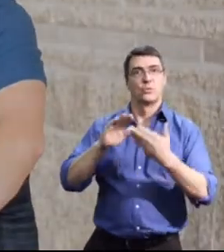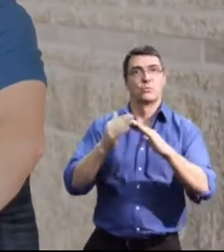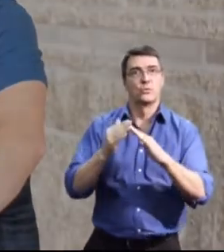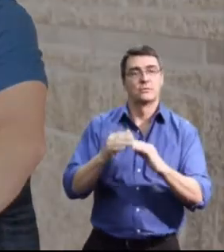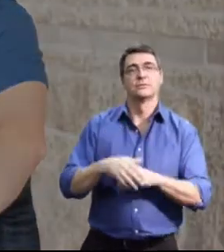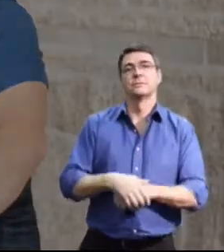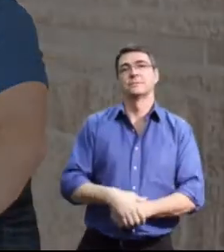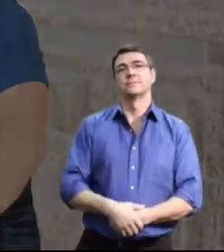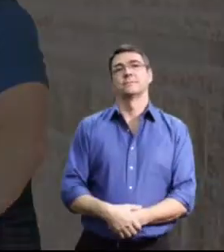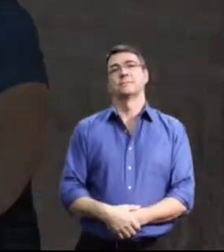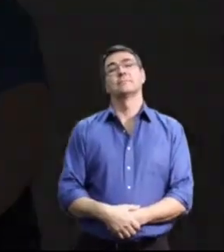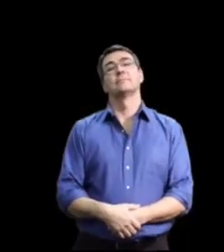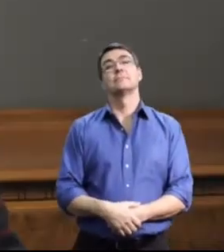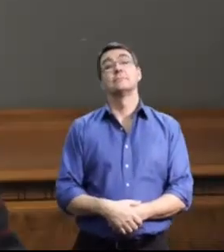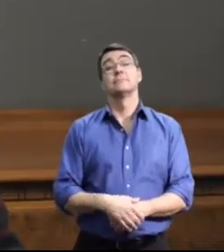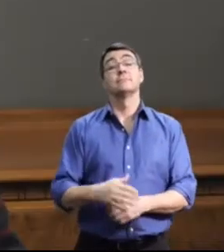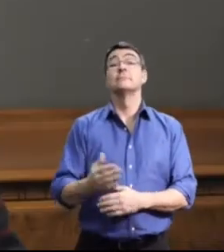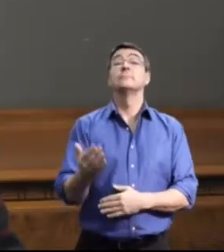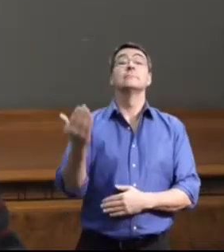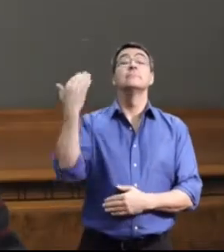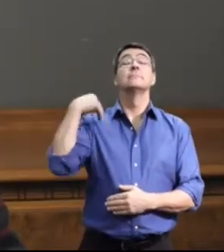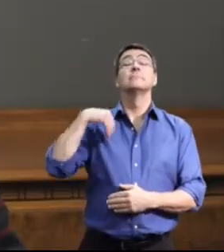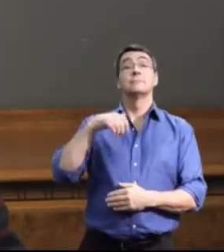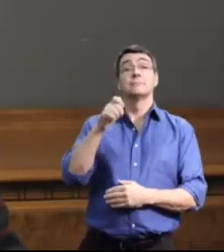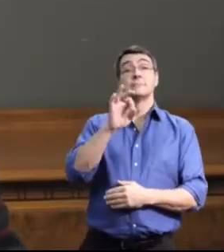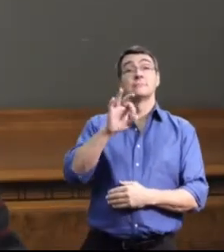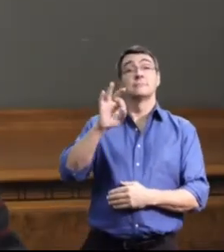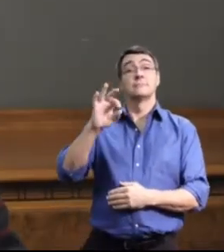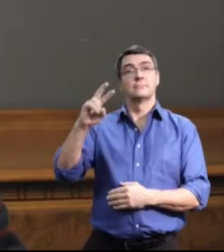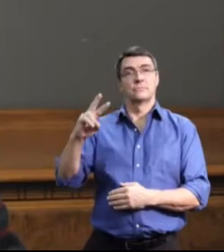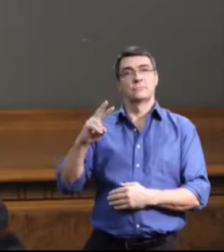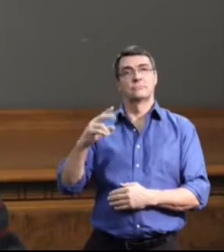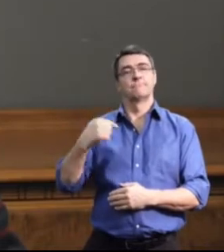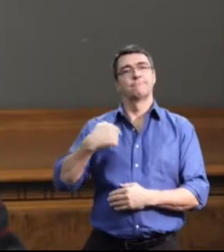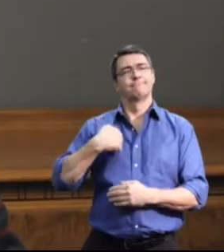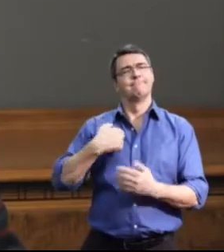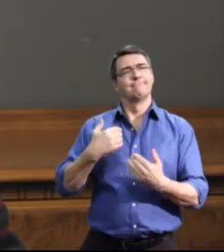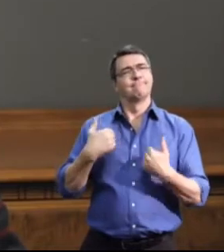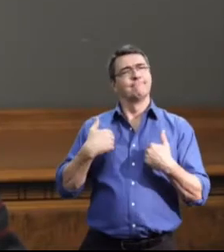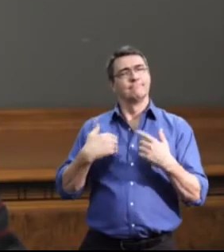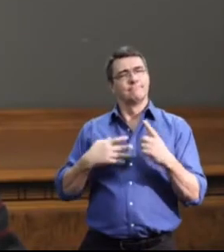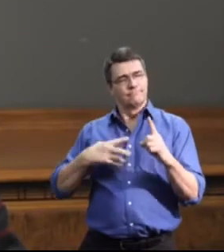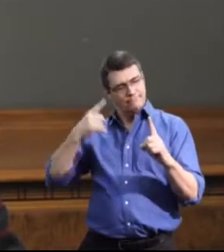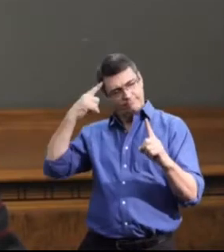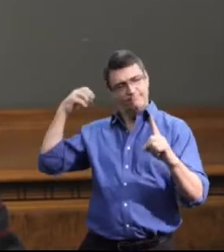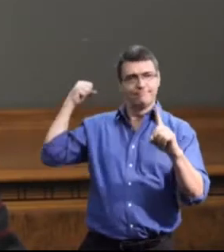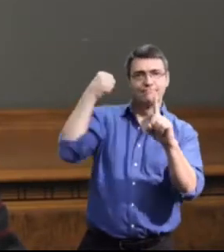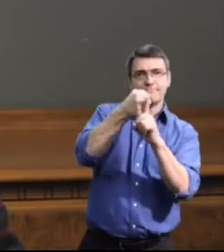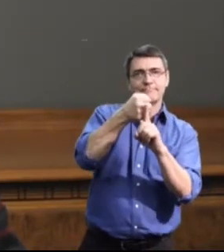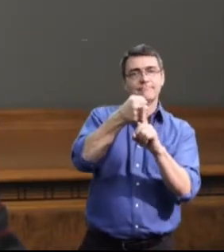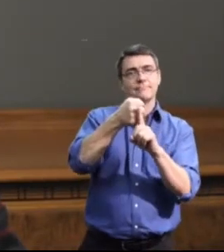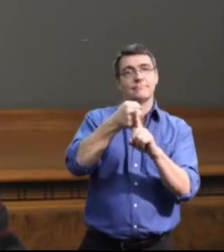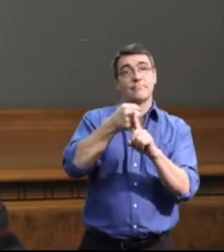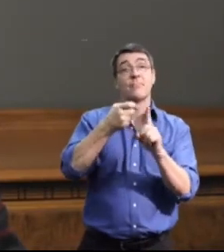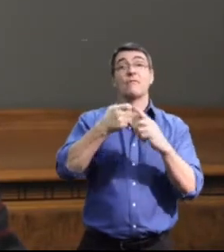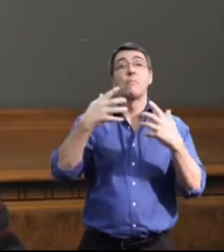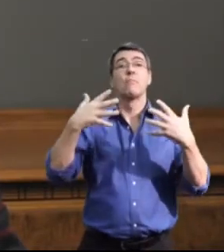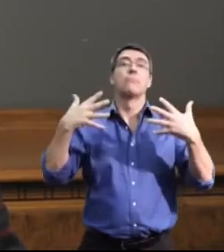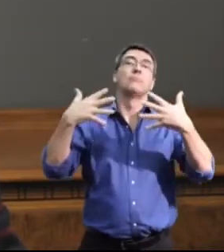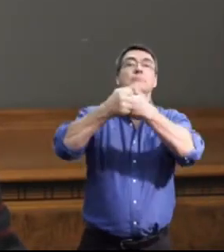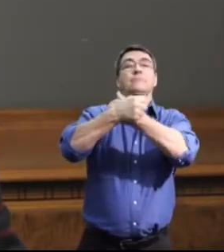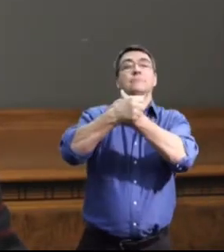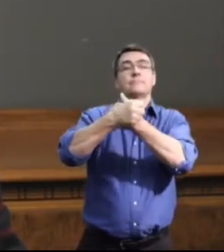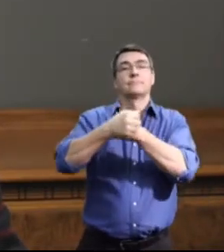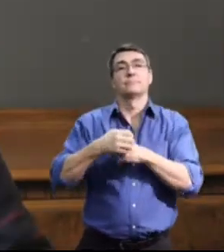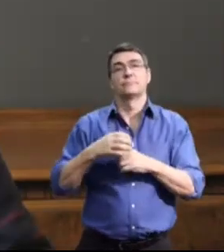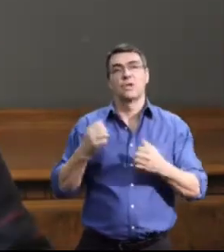communities. But in 1992, I sustained an acquired brain injury from